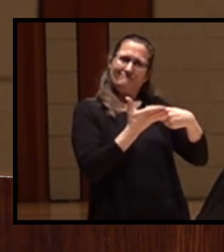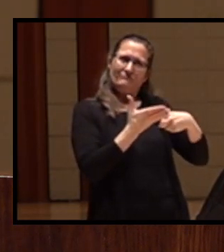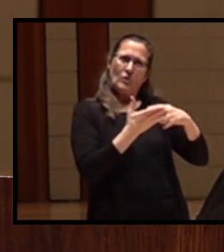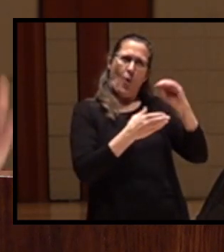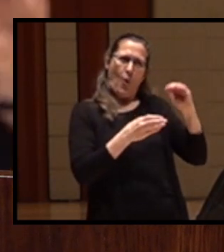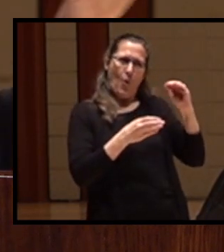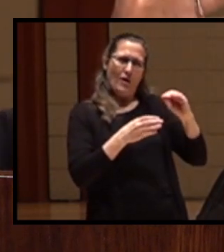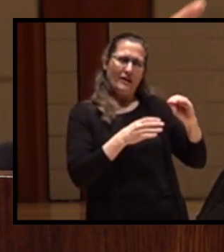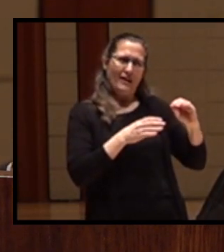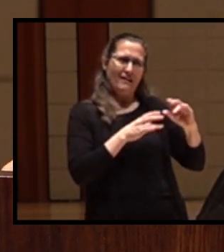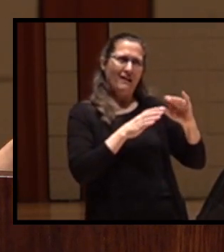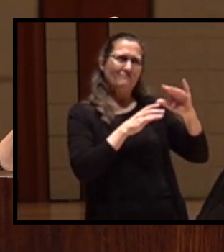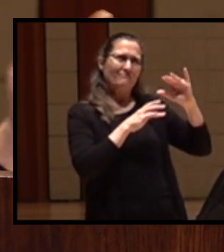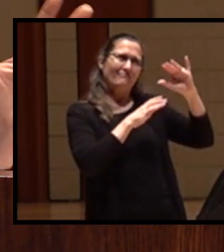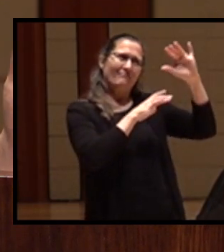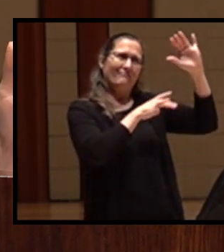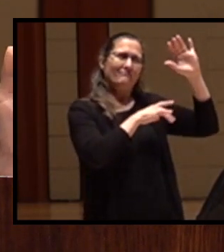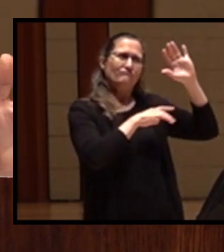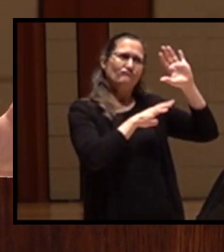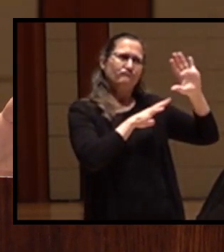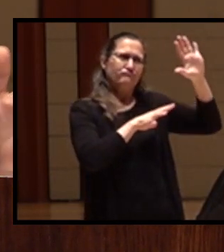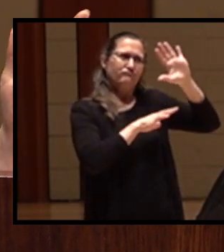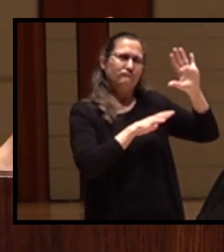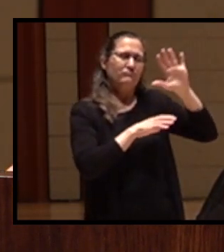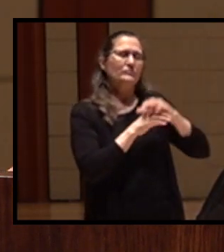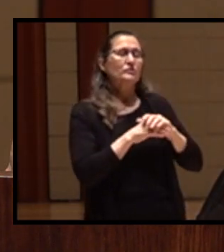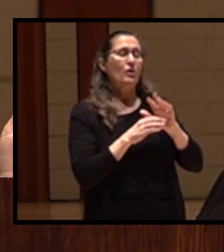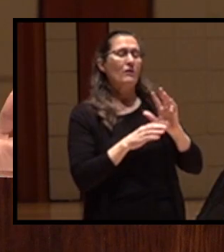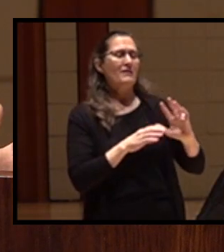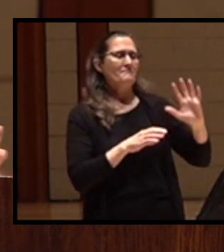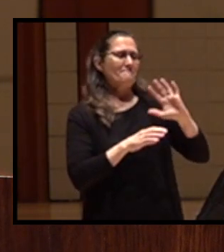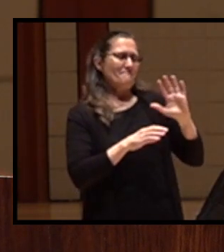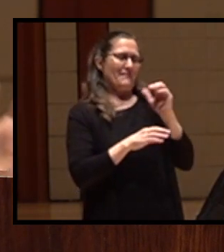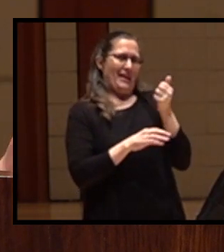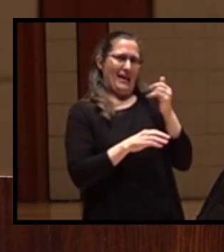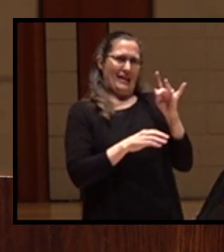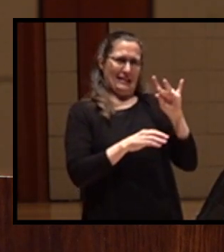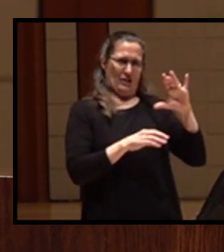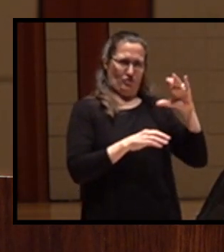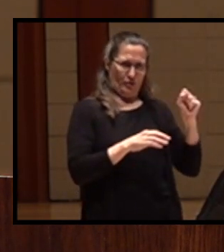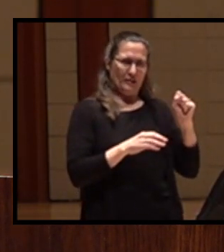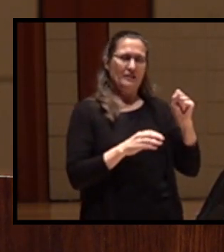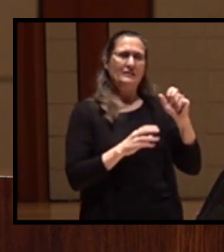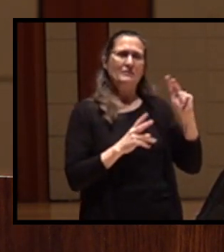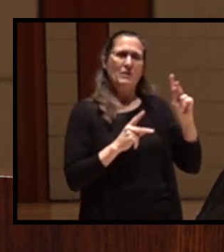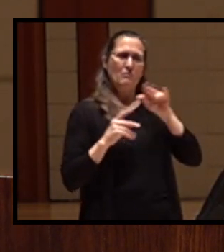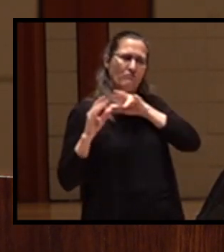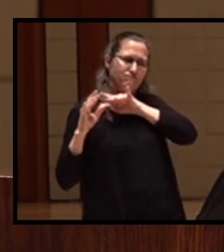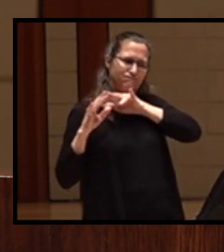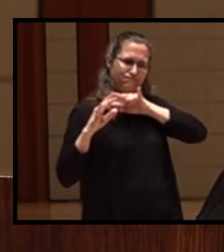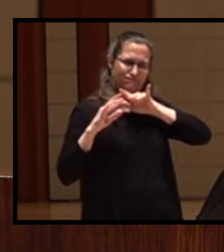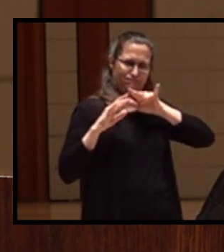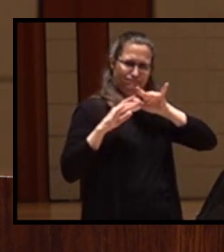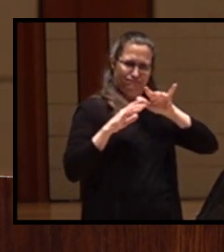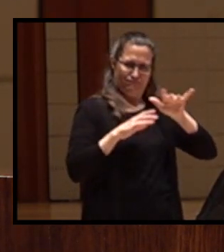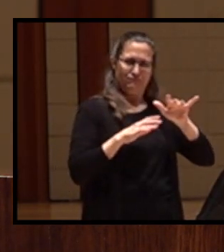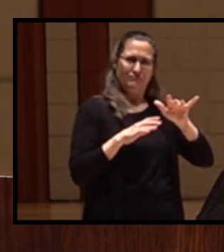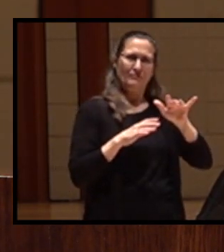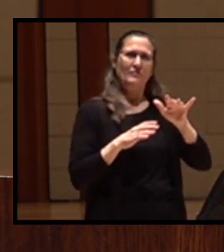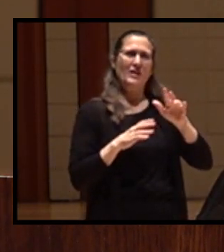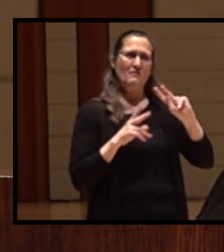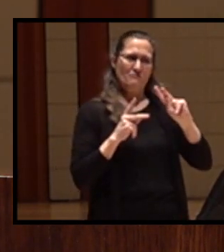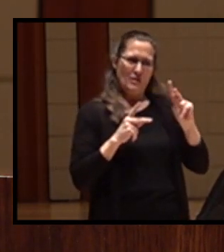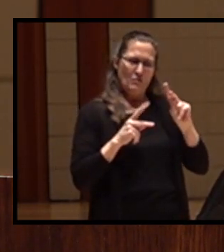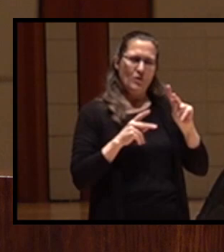So stepping back again to the 1800s, across the country, settlers were taking control of American rivers through